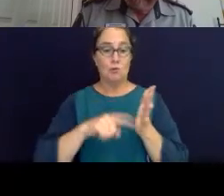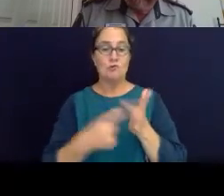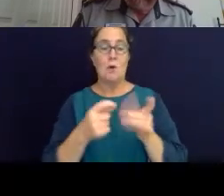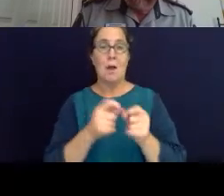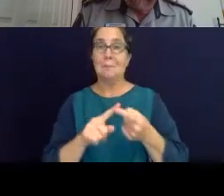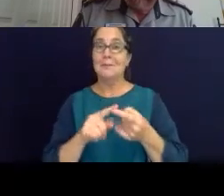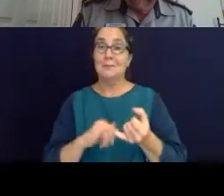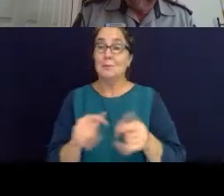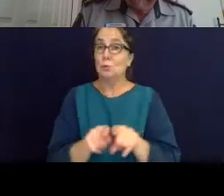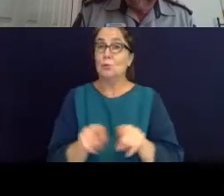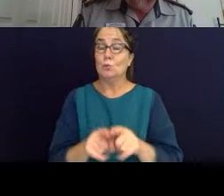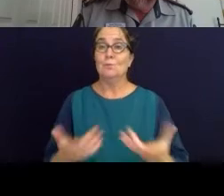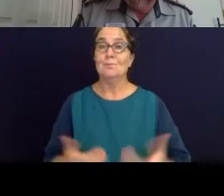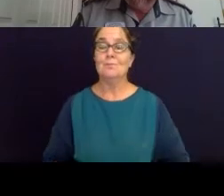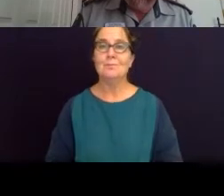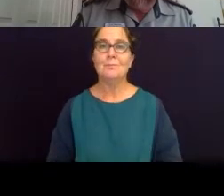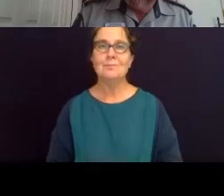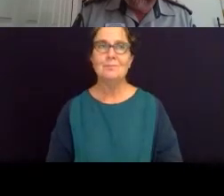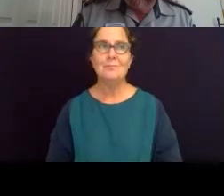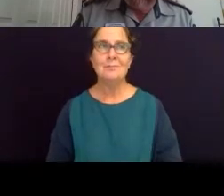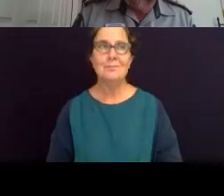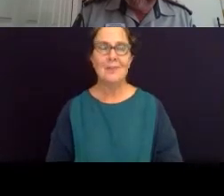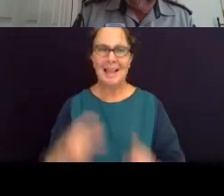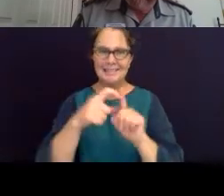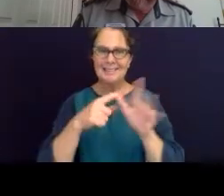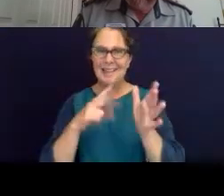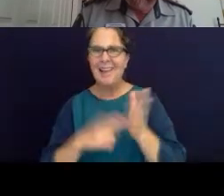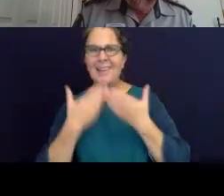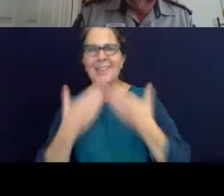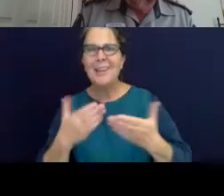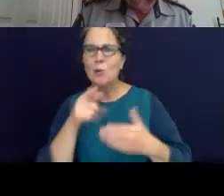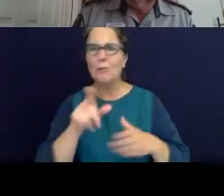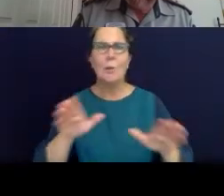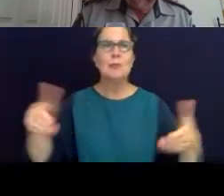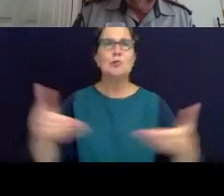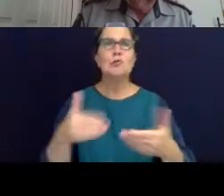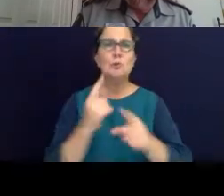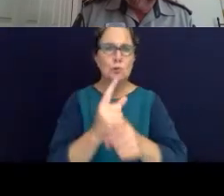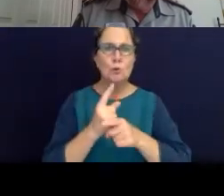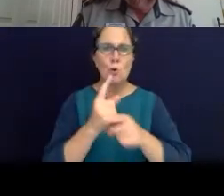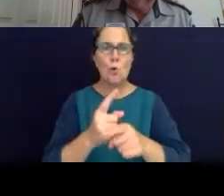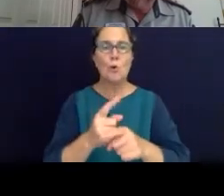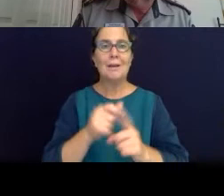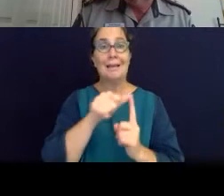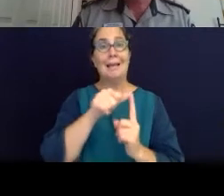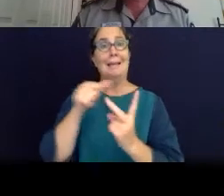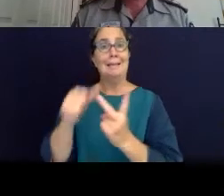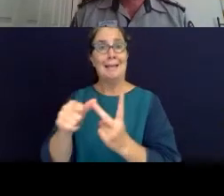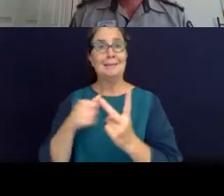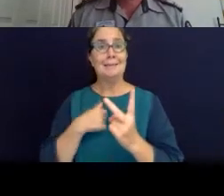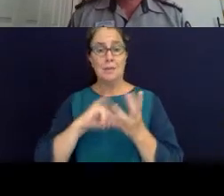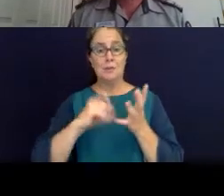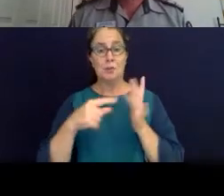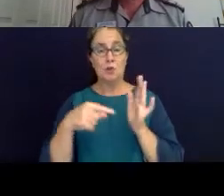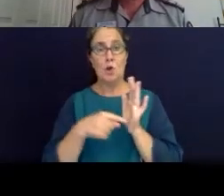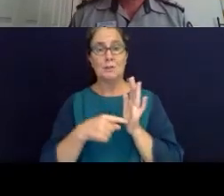Thank you, and thank you for those introductory remarks. now bring in our second panellist, Scott Falconer. He's the Director of